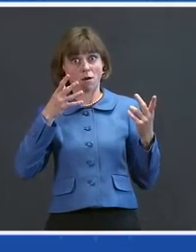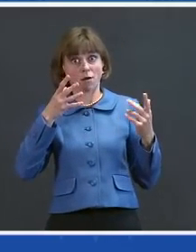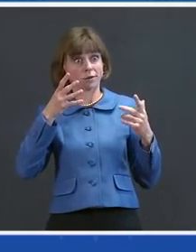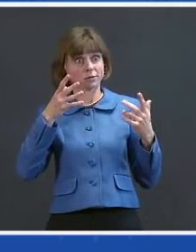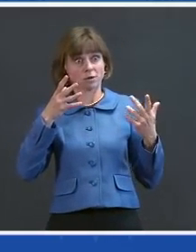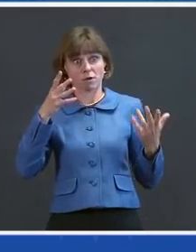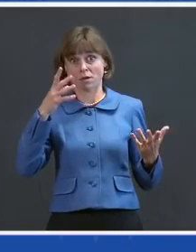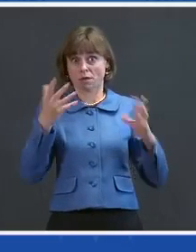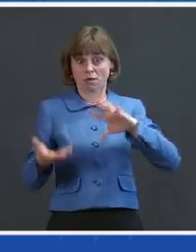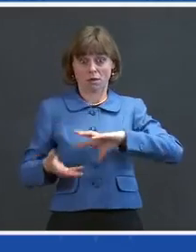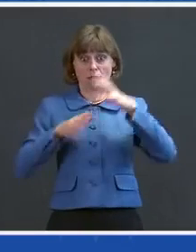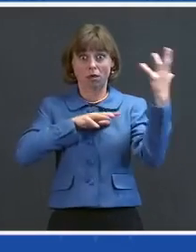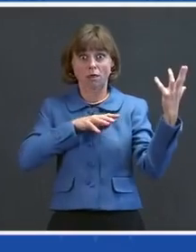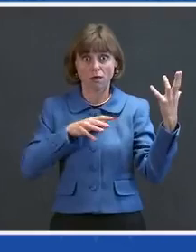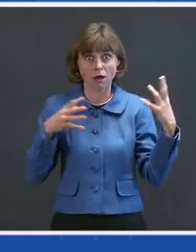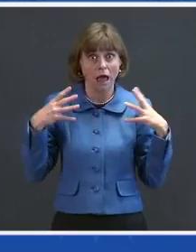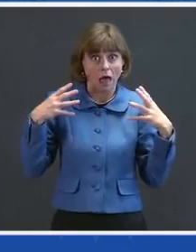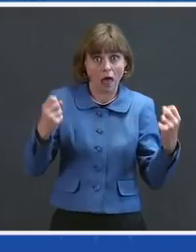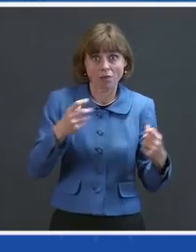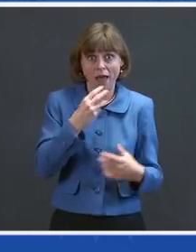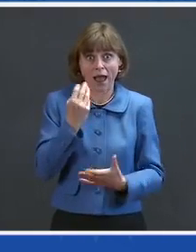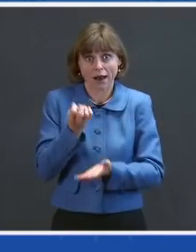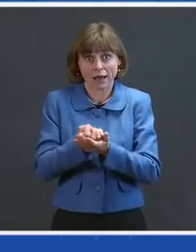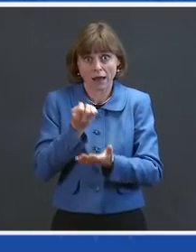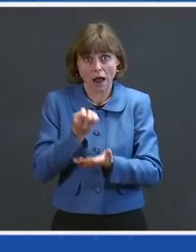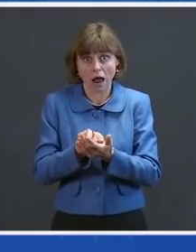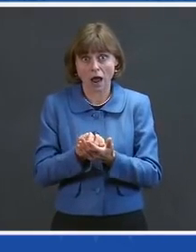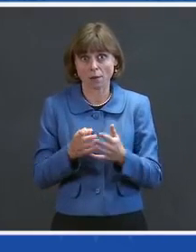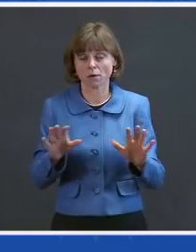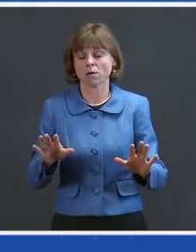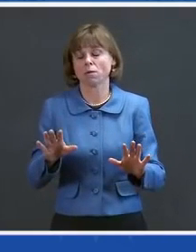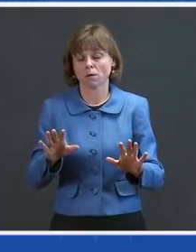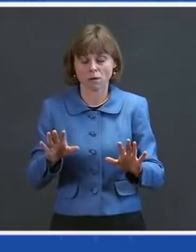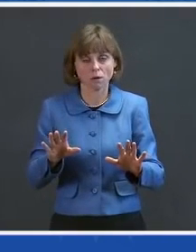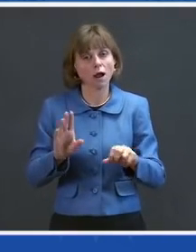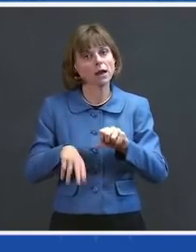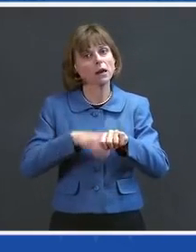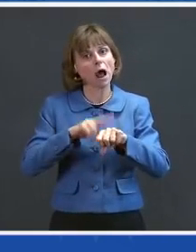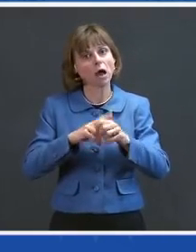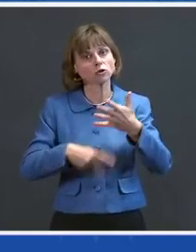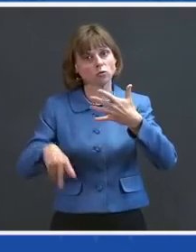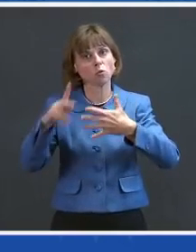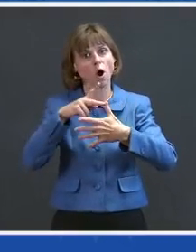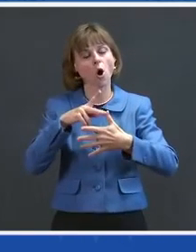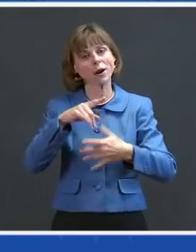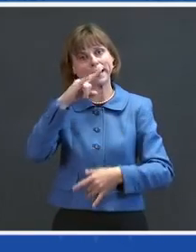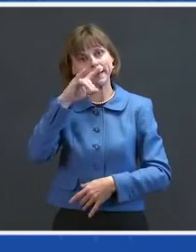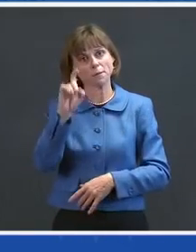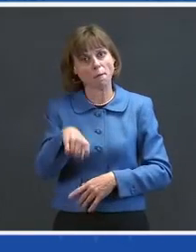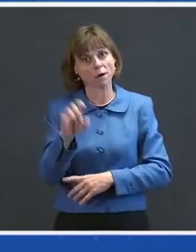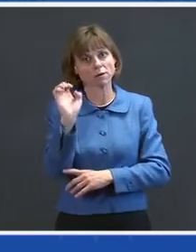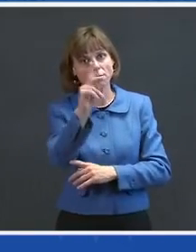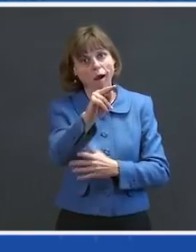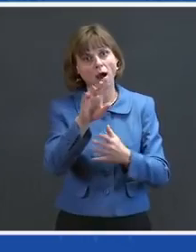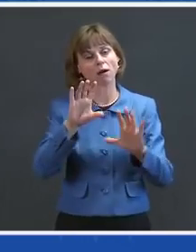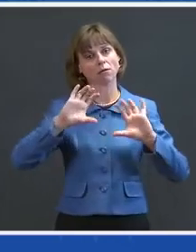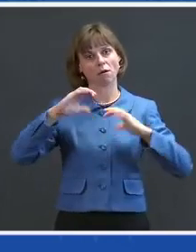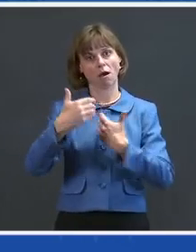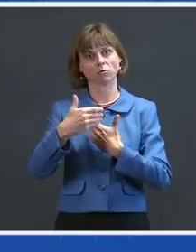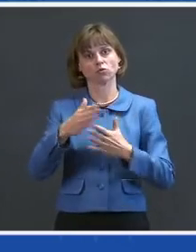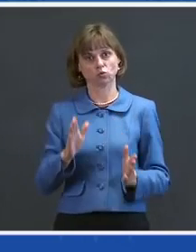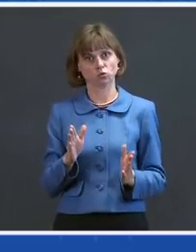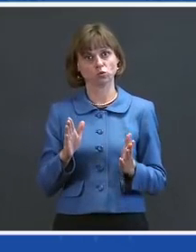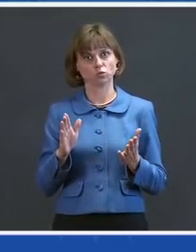our economy. This is a national imperative that we get our kids back into the classroom safely and as soon as possible.